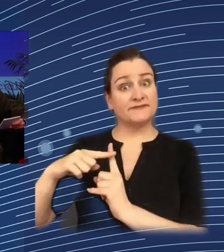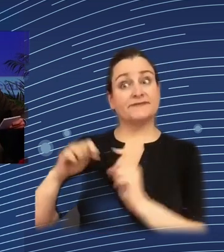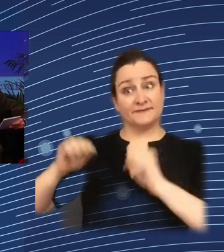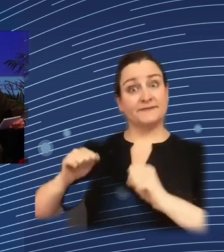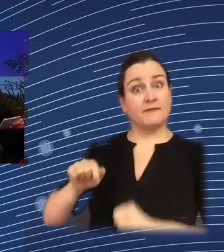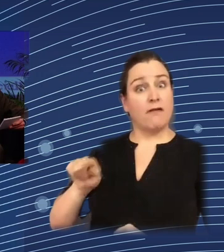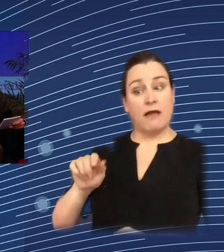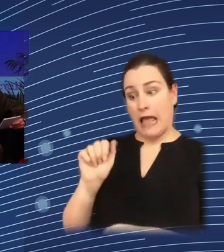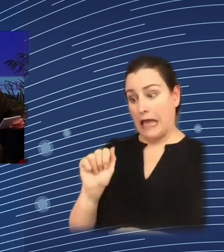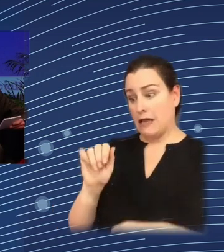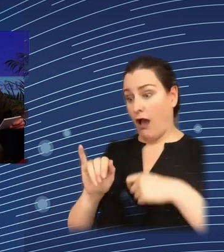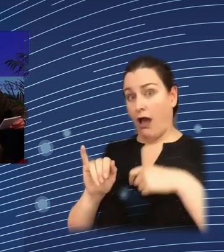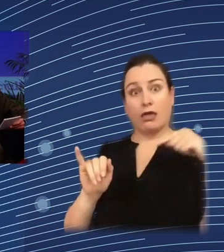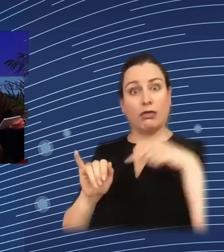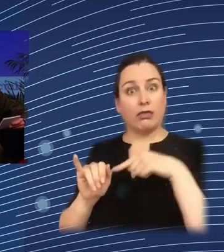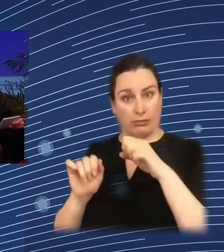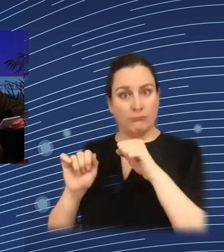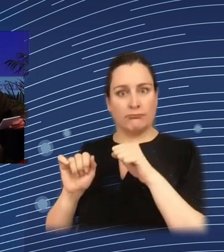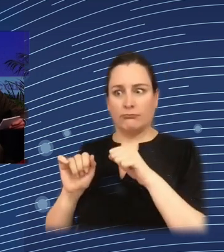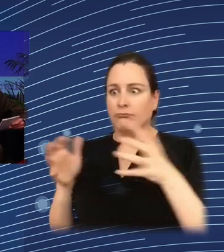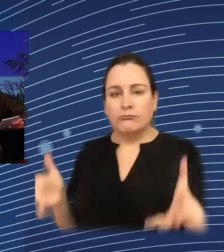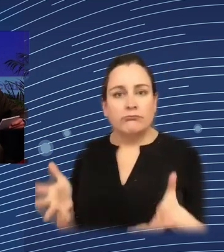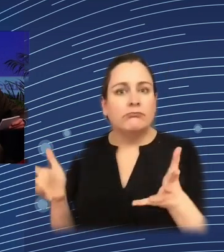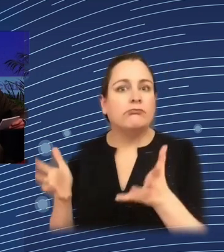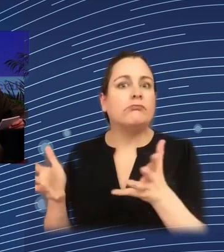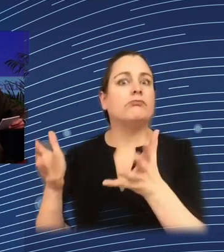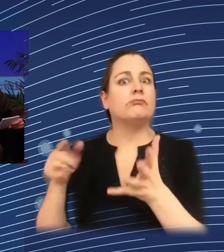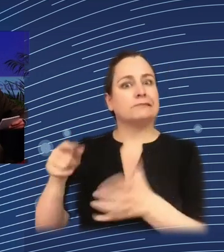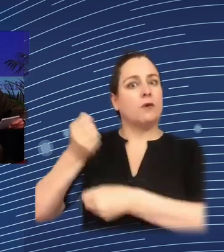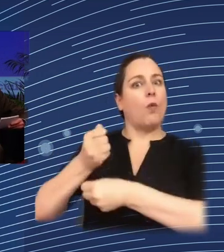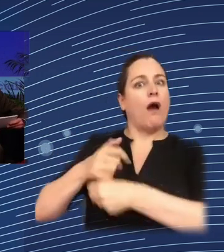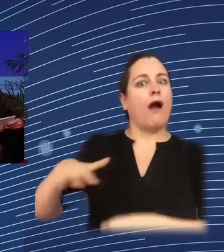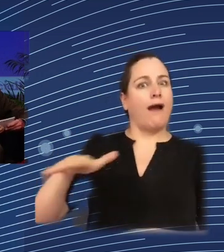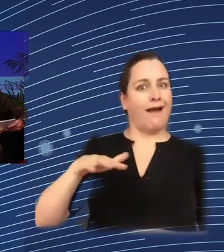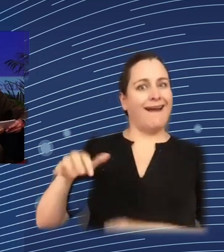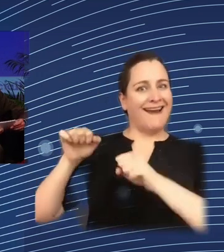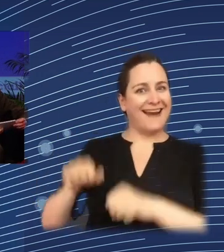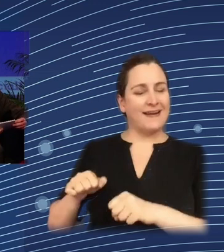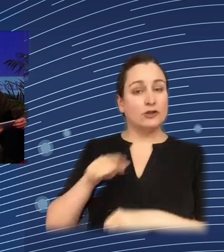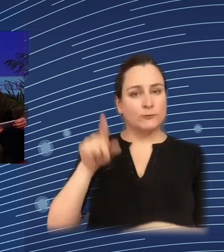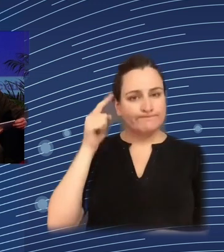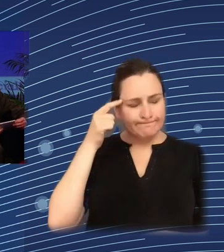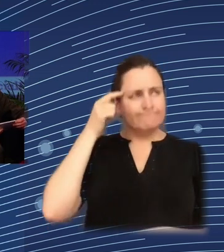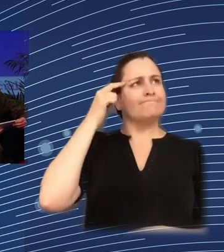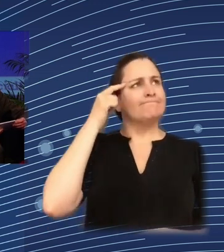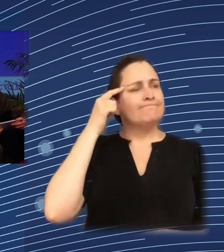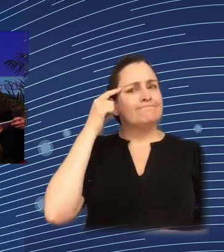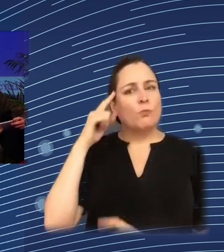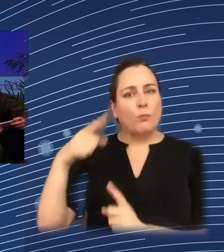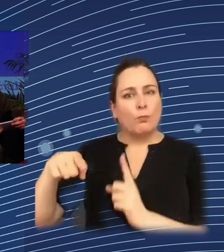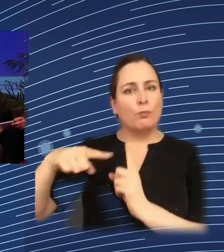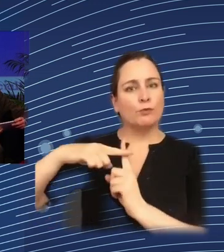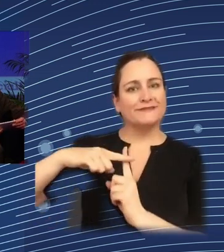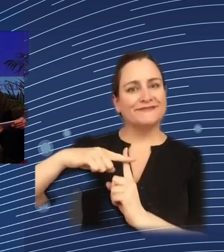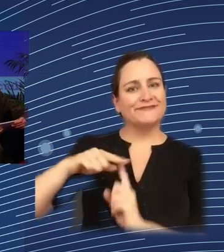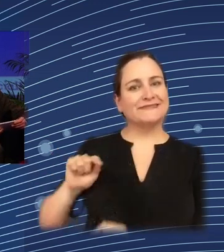you can just give us your ideas in one or two words what comes to your mind when you think of data